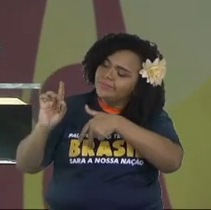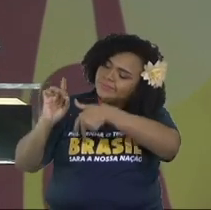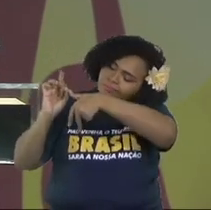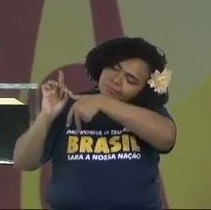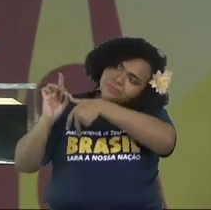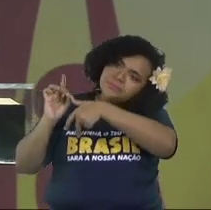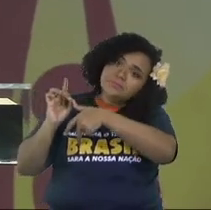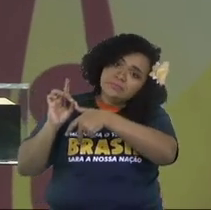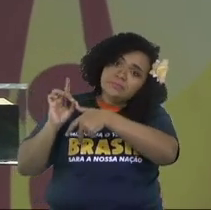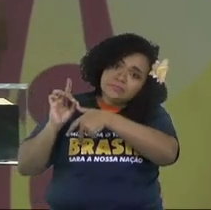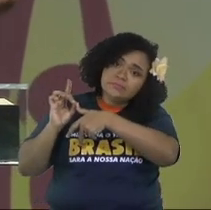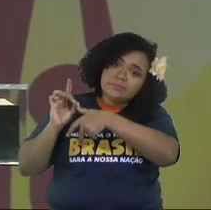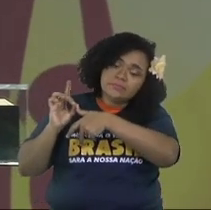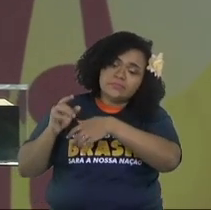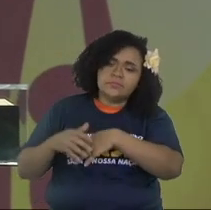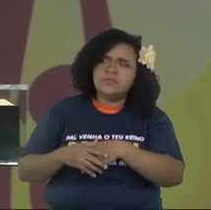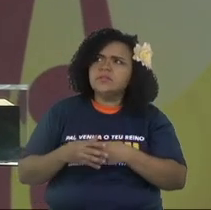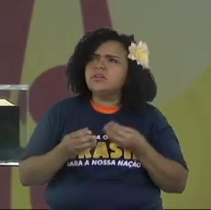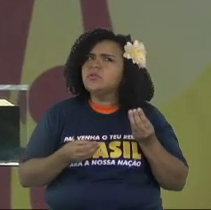yourself